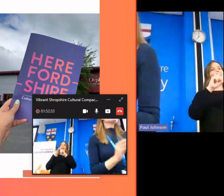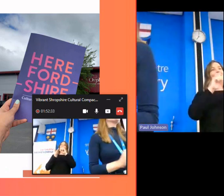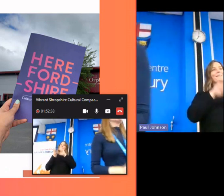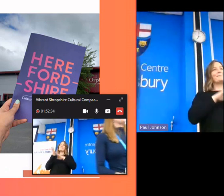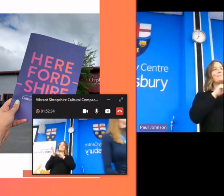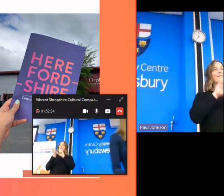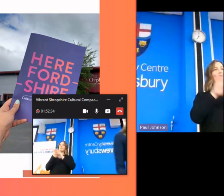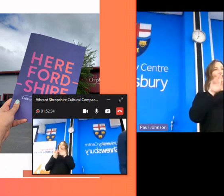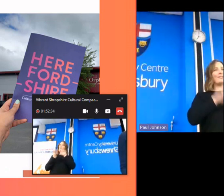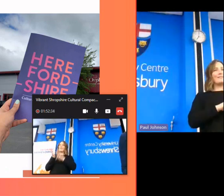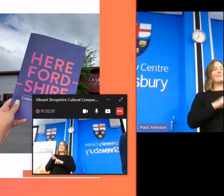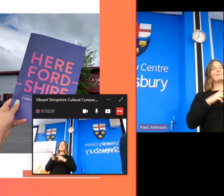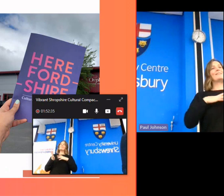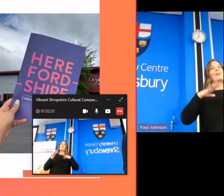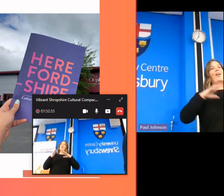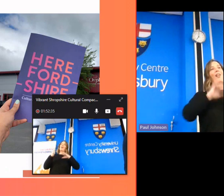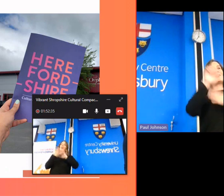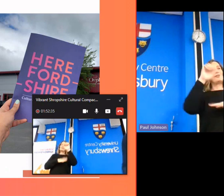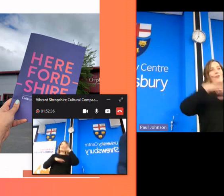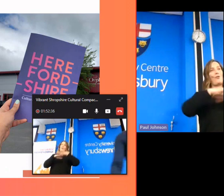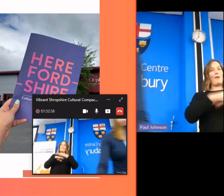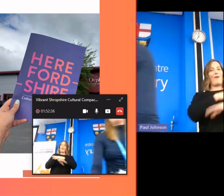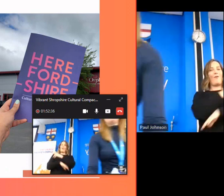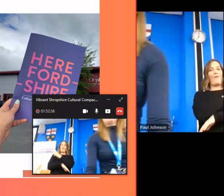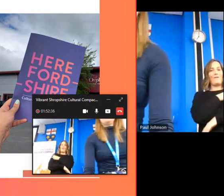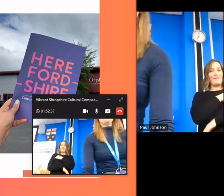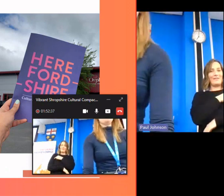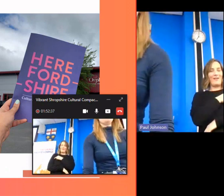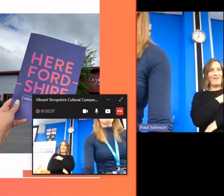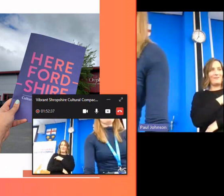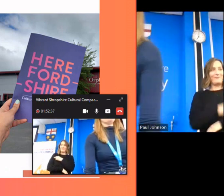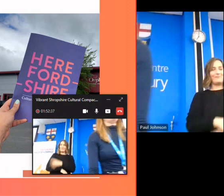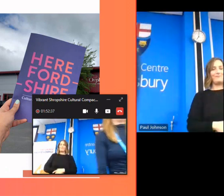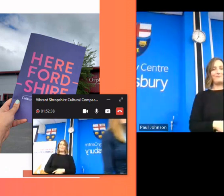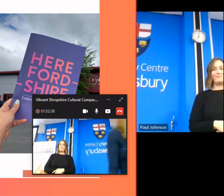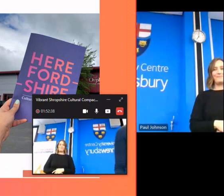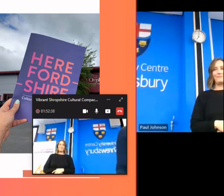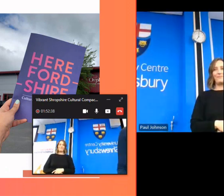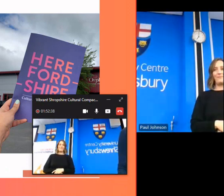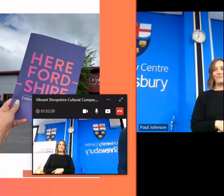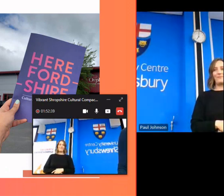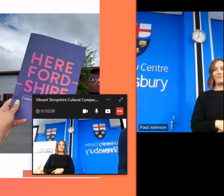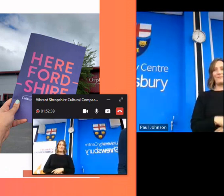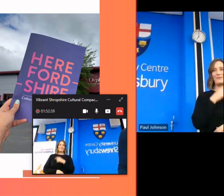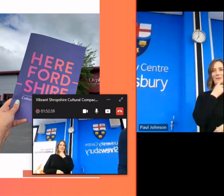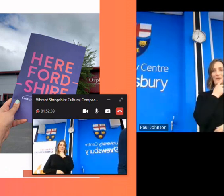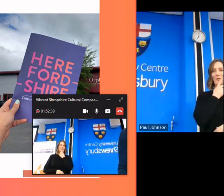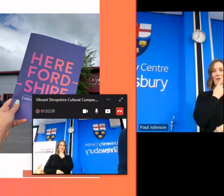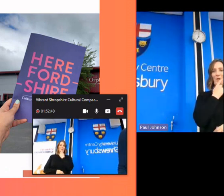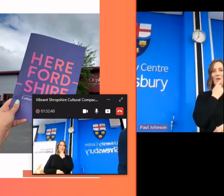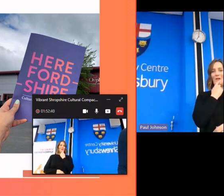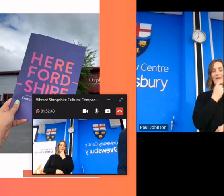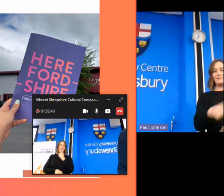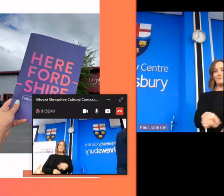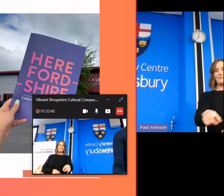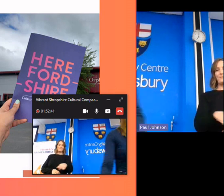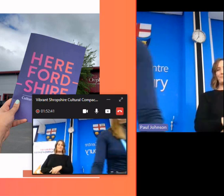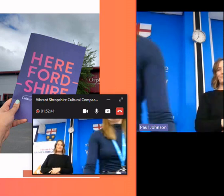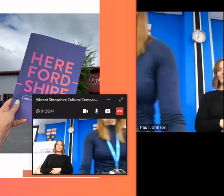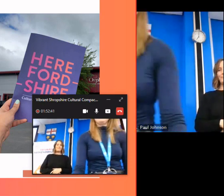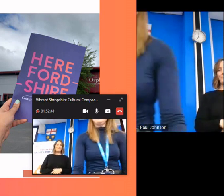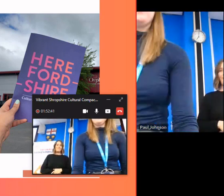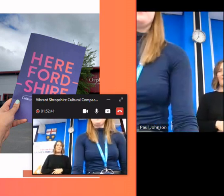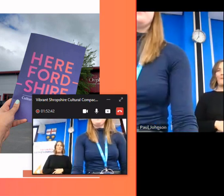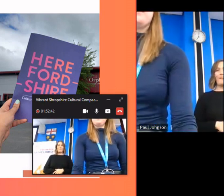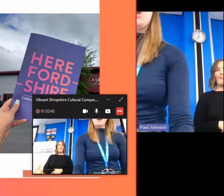machin i'm the cultural compact officer dude yeah